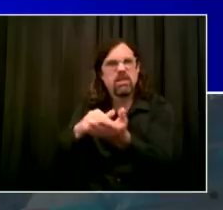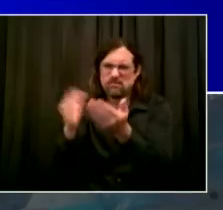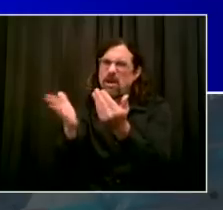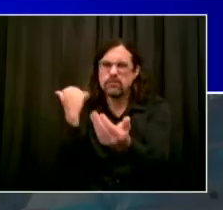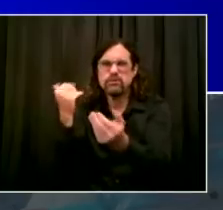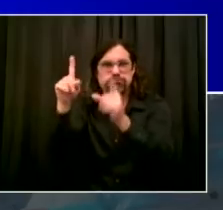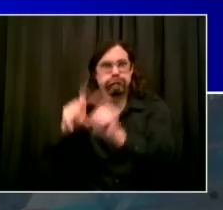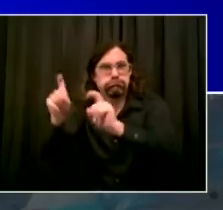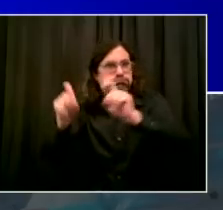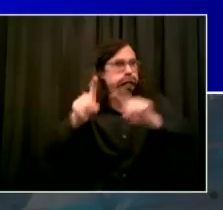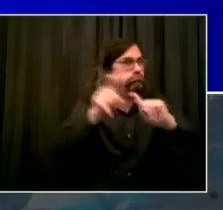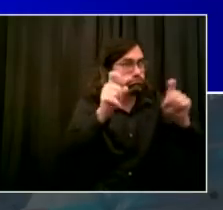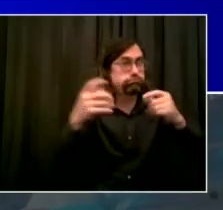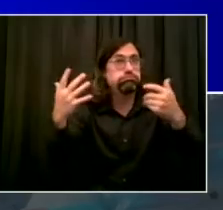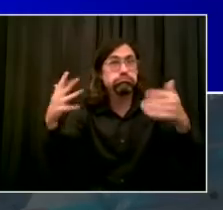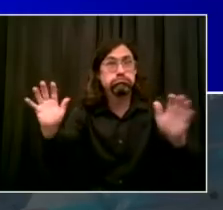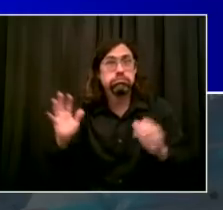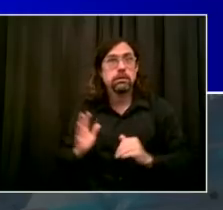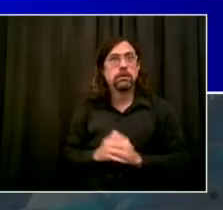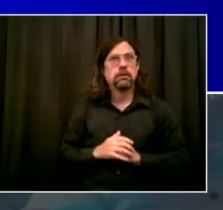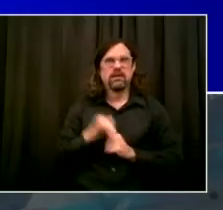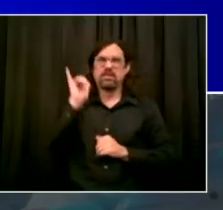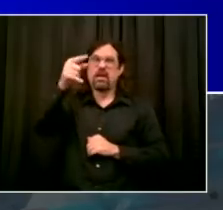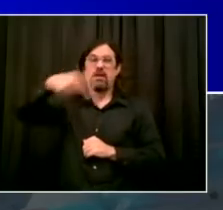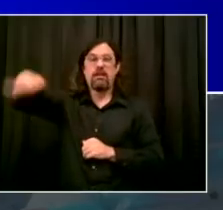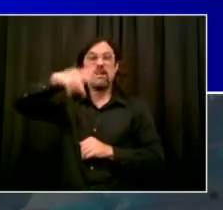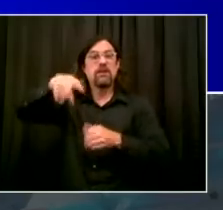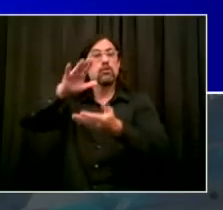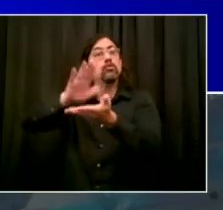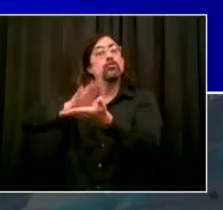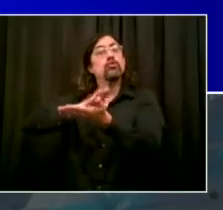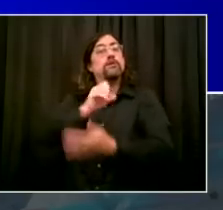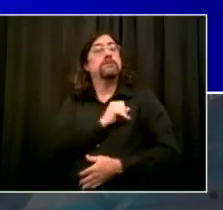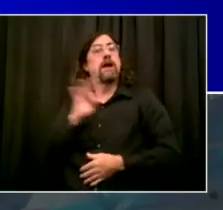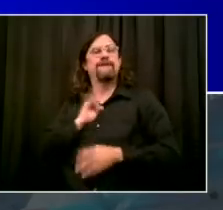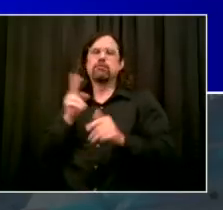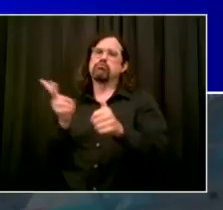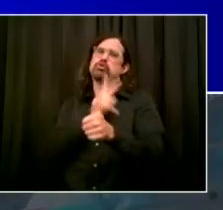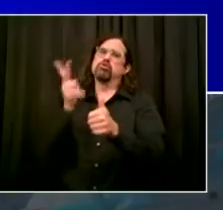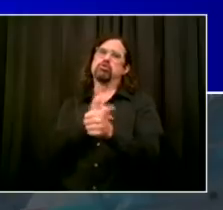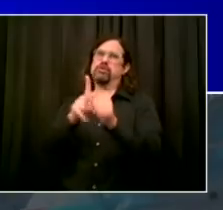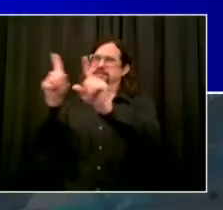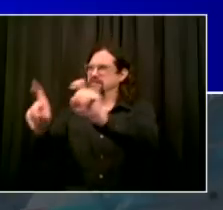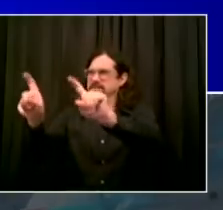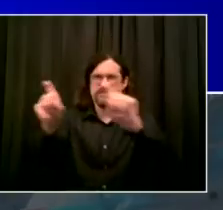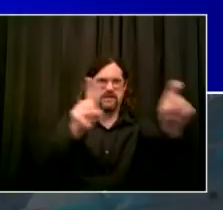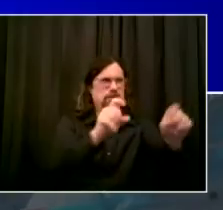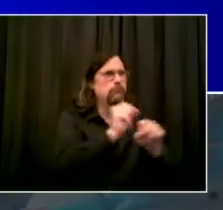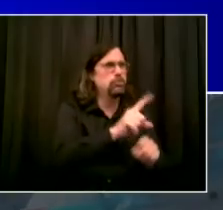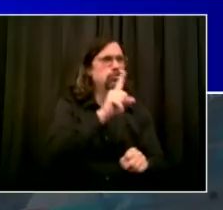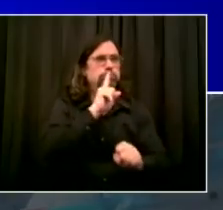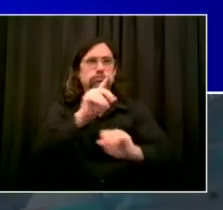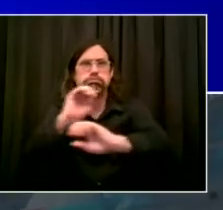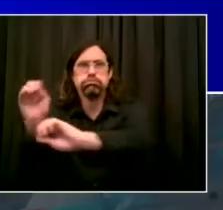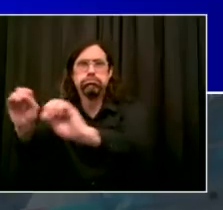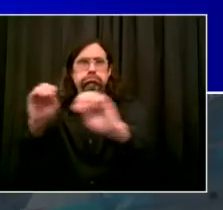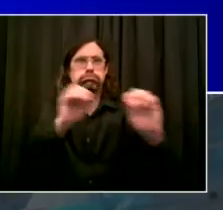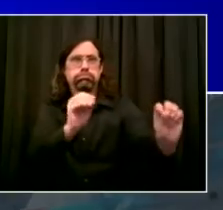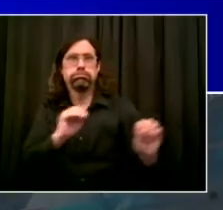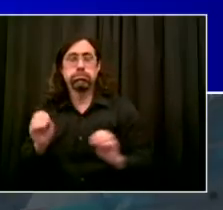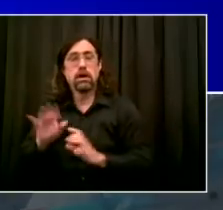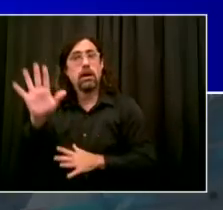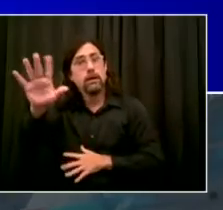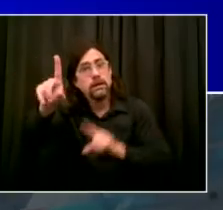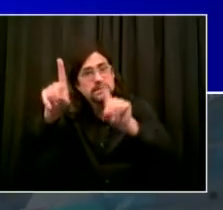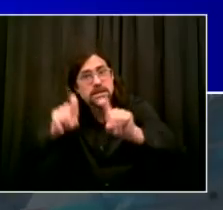priority testing. They get quick results. Of course, it's free. It's convenient. It's fast. 17,000 of our school staff members,